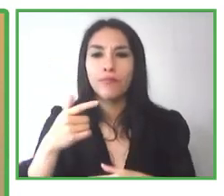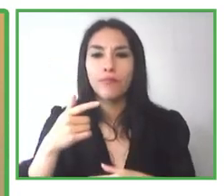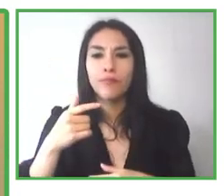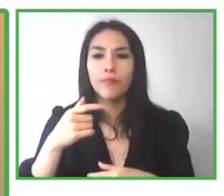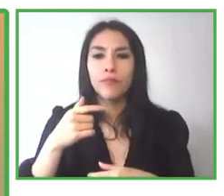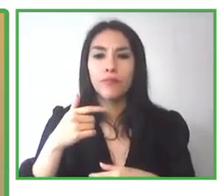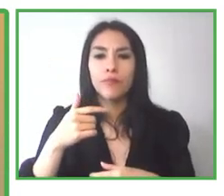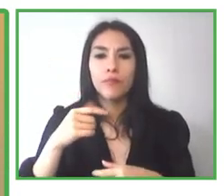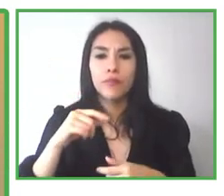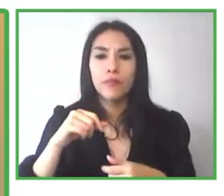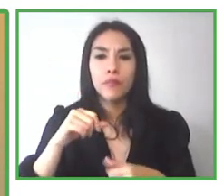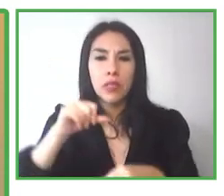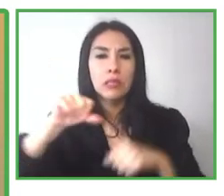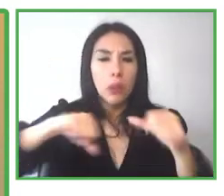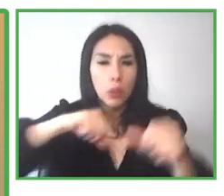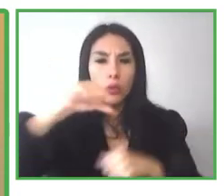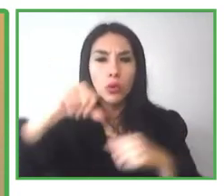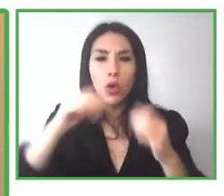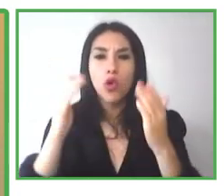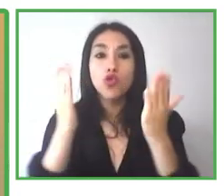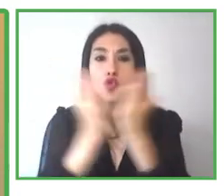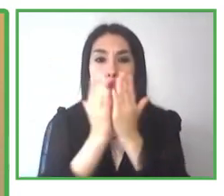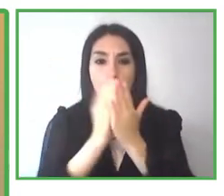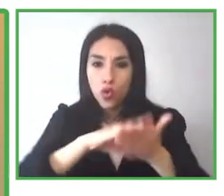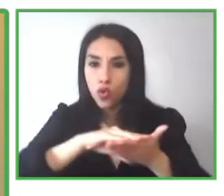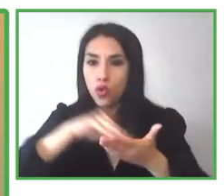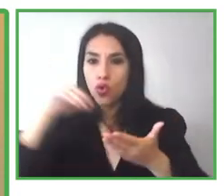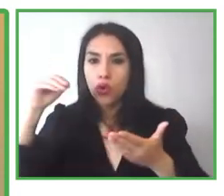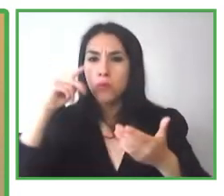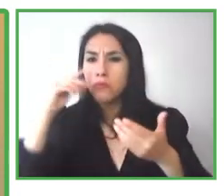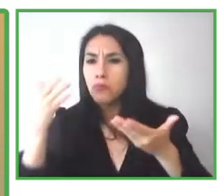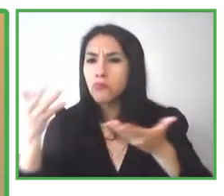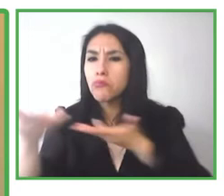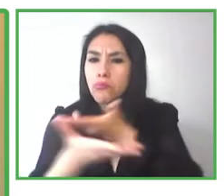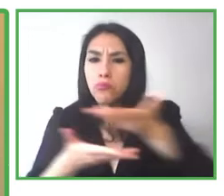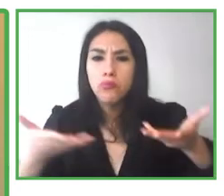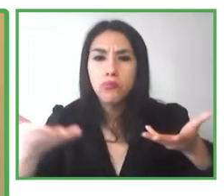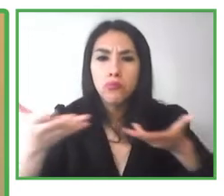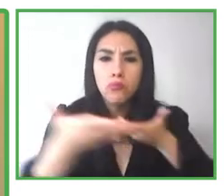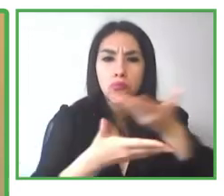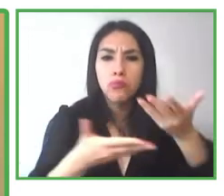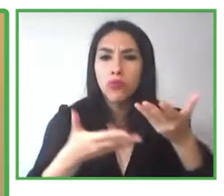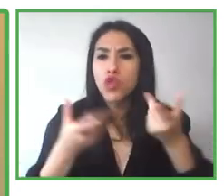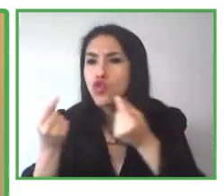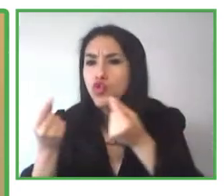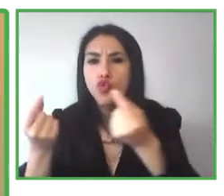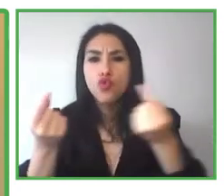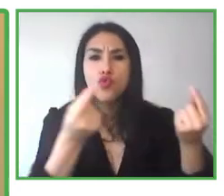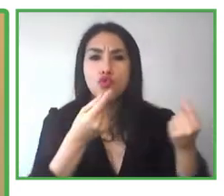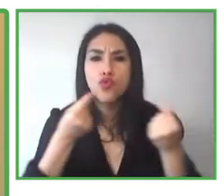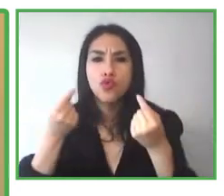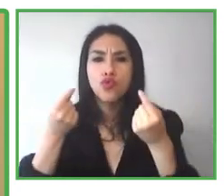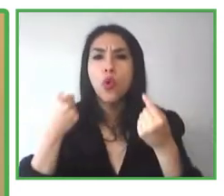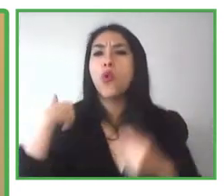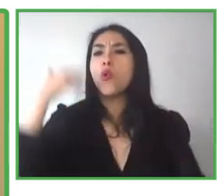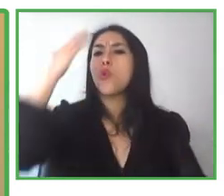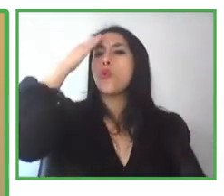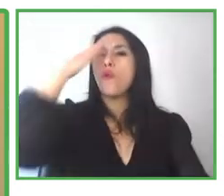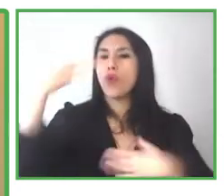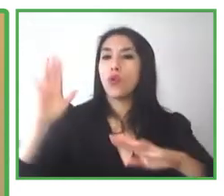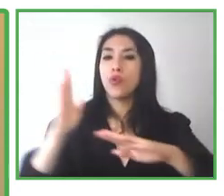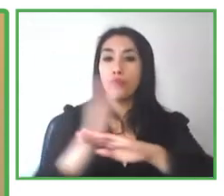those early days. And as I saw more and more emerging technologies being created, like artificial intelligence,